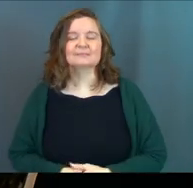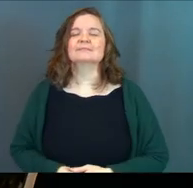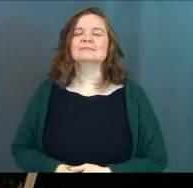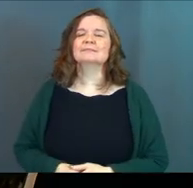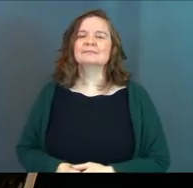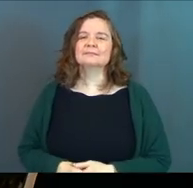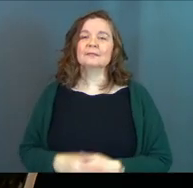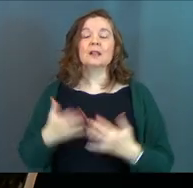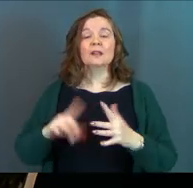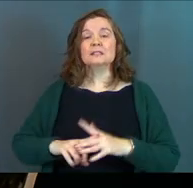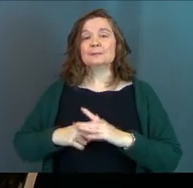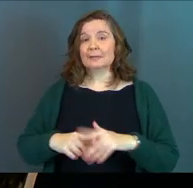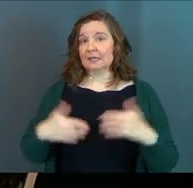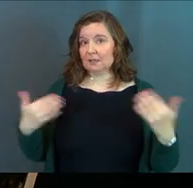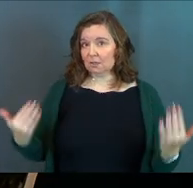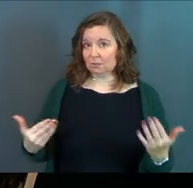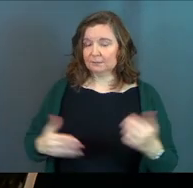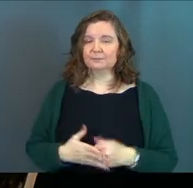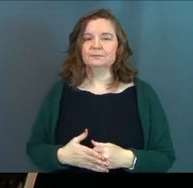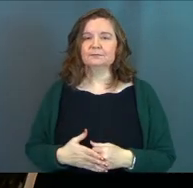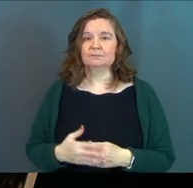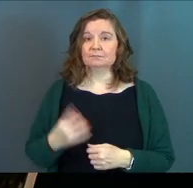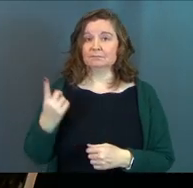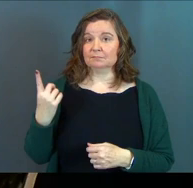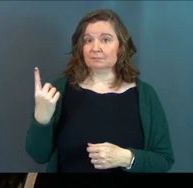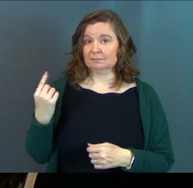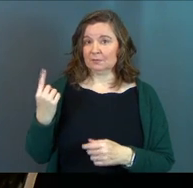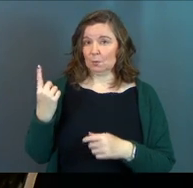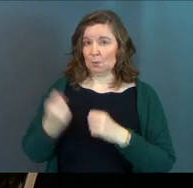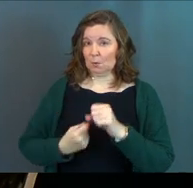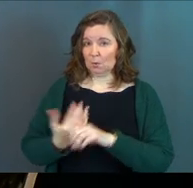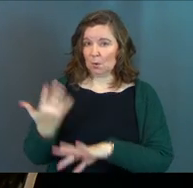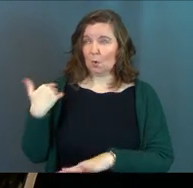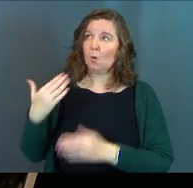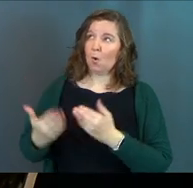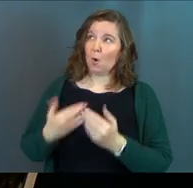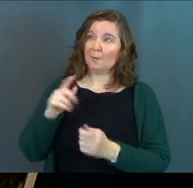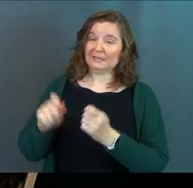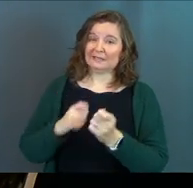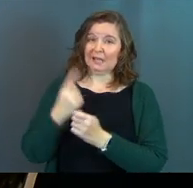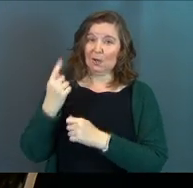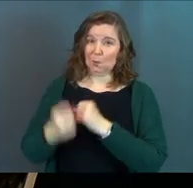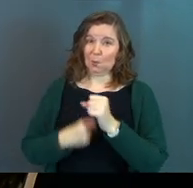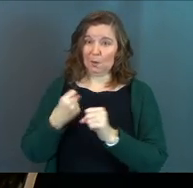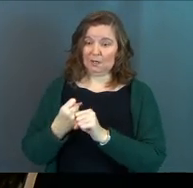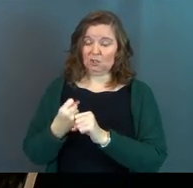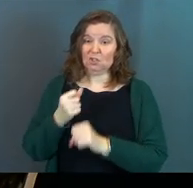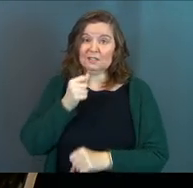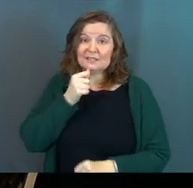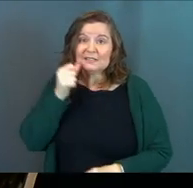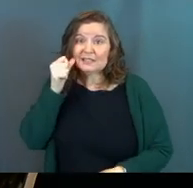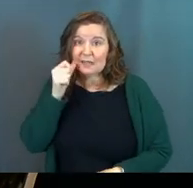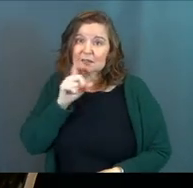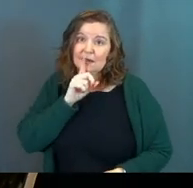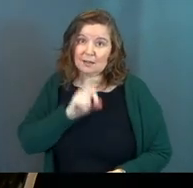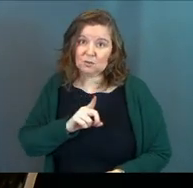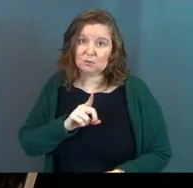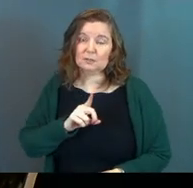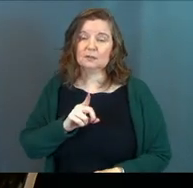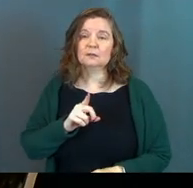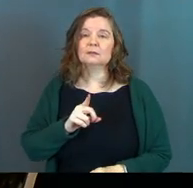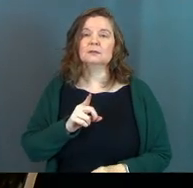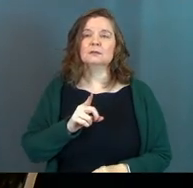let's begin here. A year ago, almost exactly as a year ago yesterday, actually,